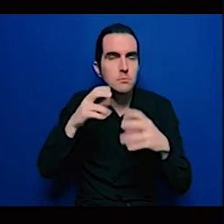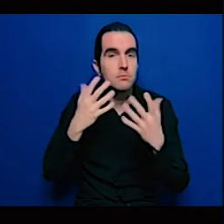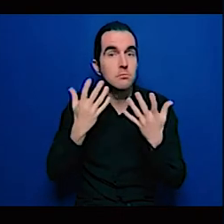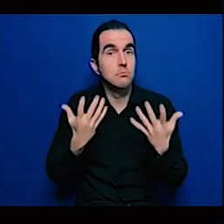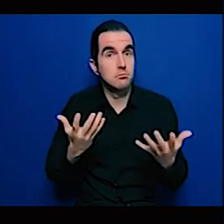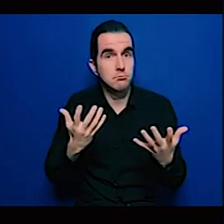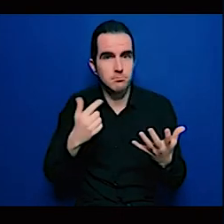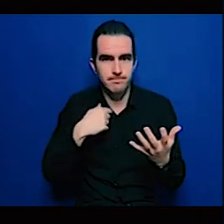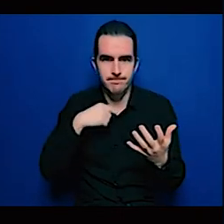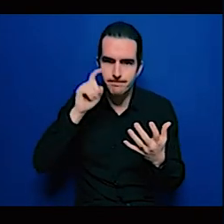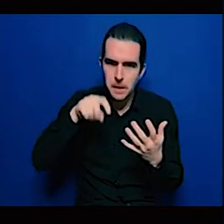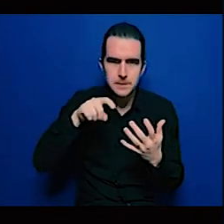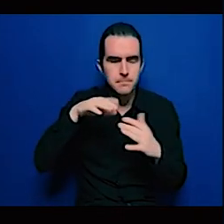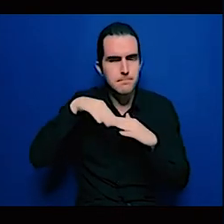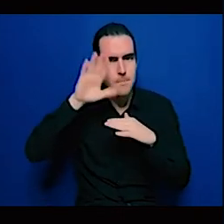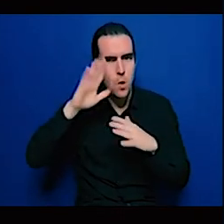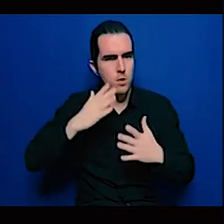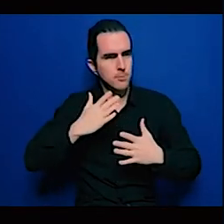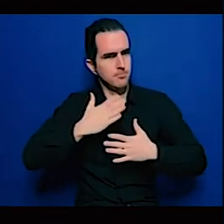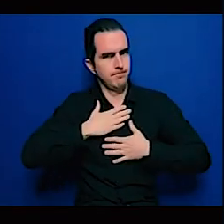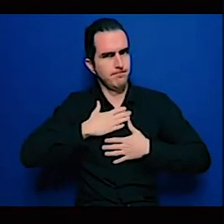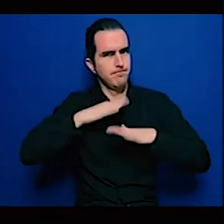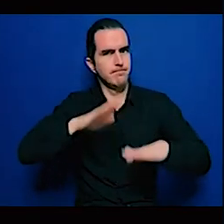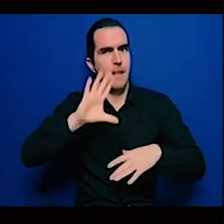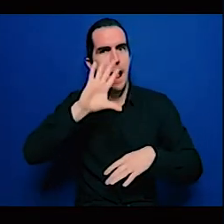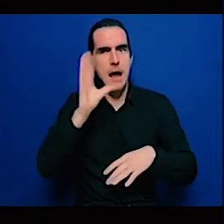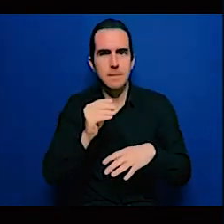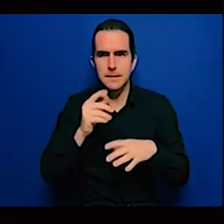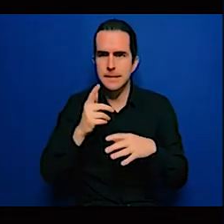all of that and even transfers